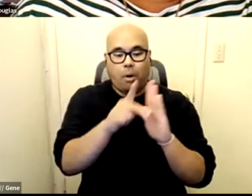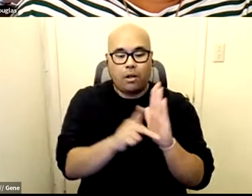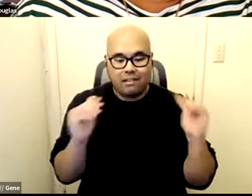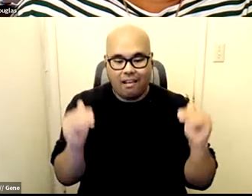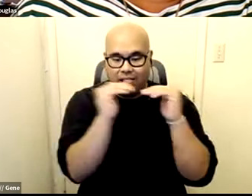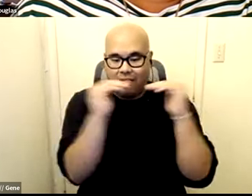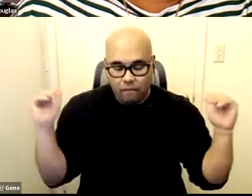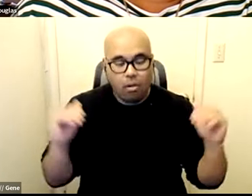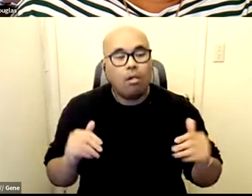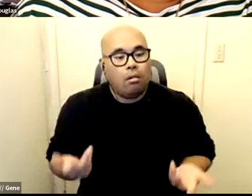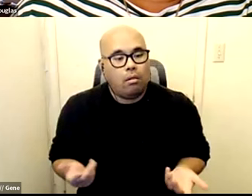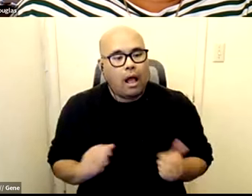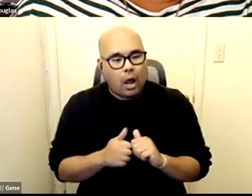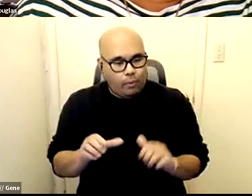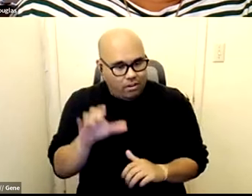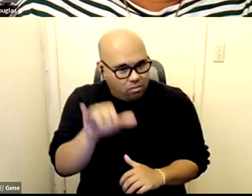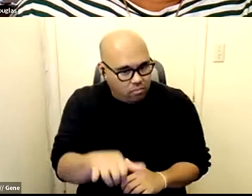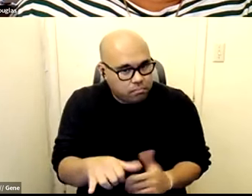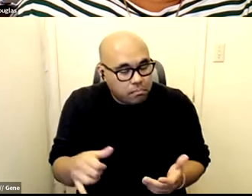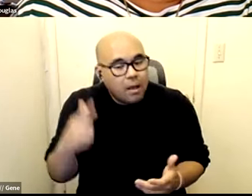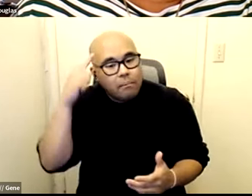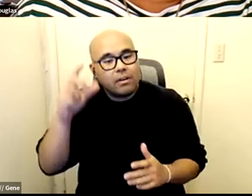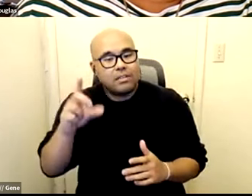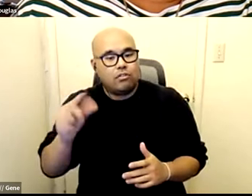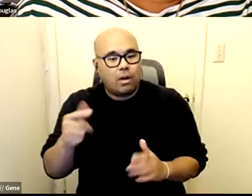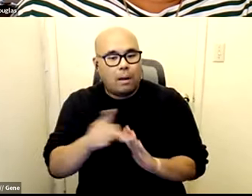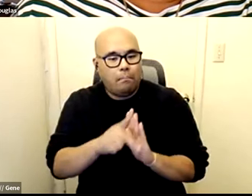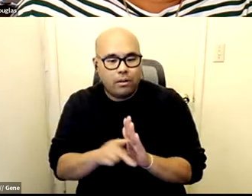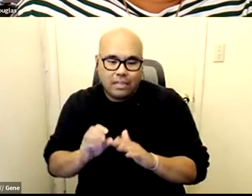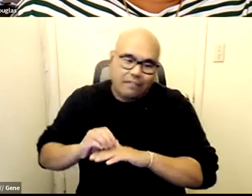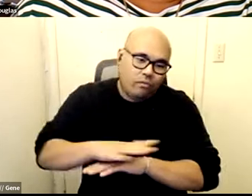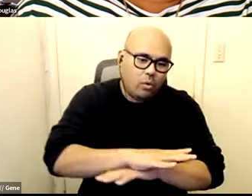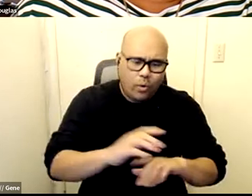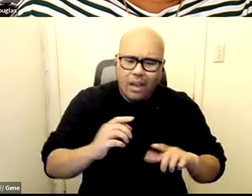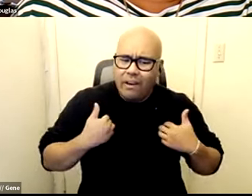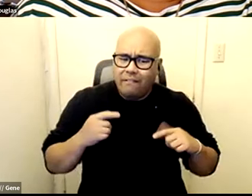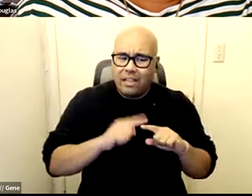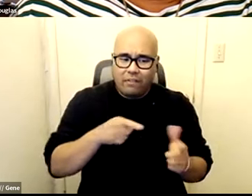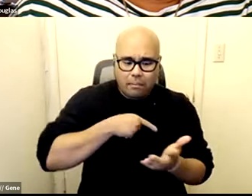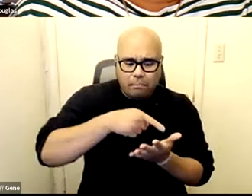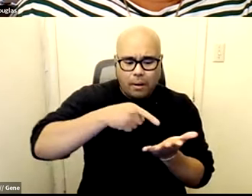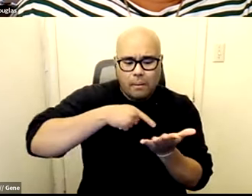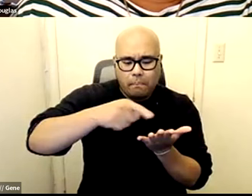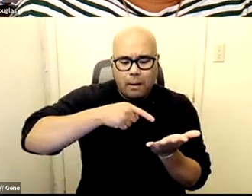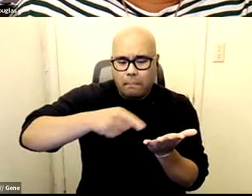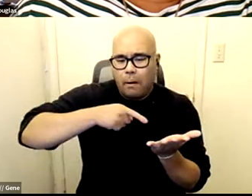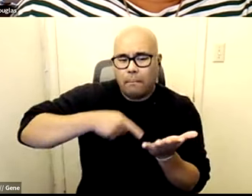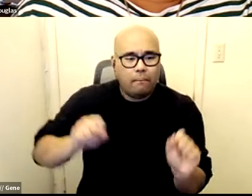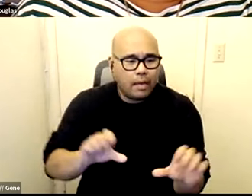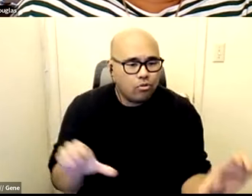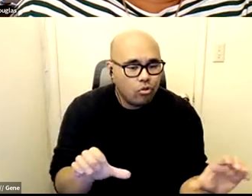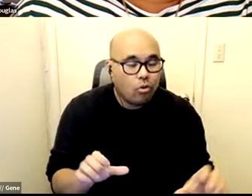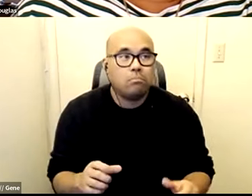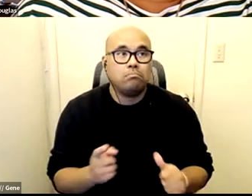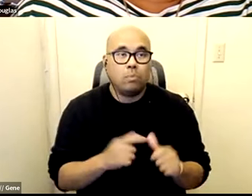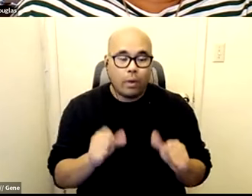has really contaminated so many different systems we know we have different avenues that we can pursue right like in some cases there's opportunities to push